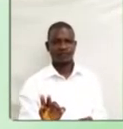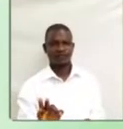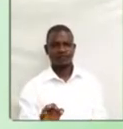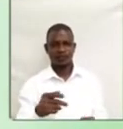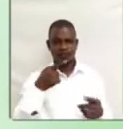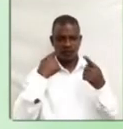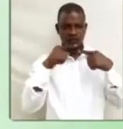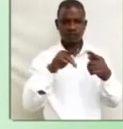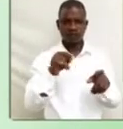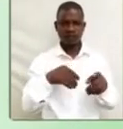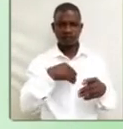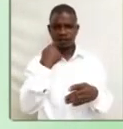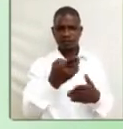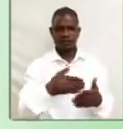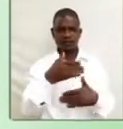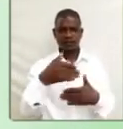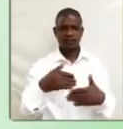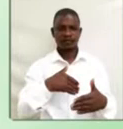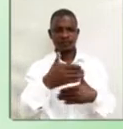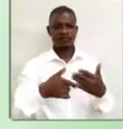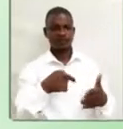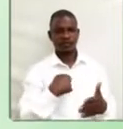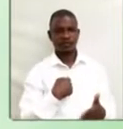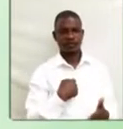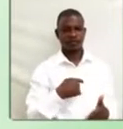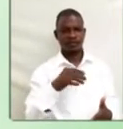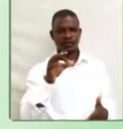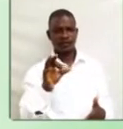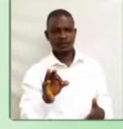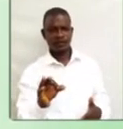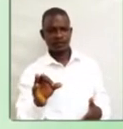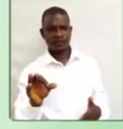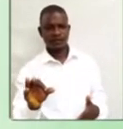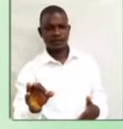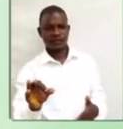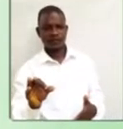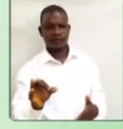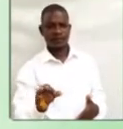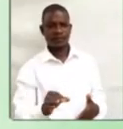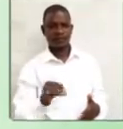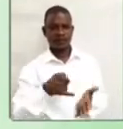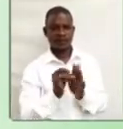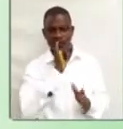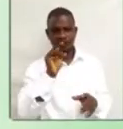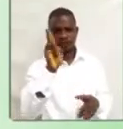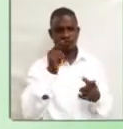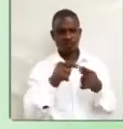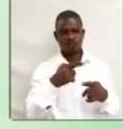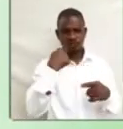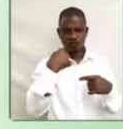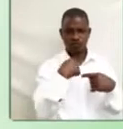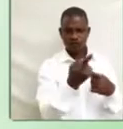Pronouns after me. F-F-F-F. It is used to